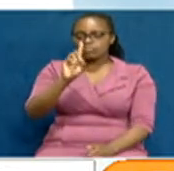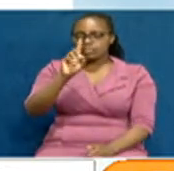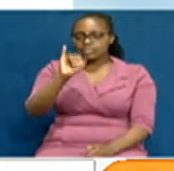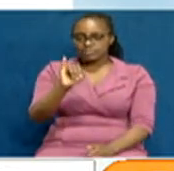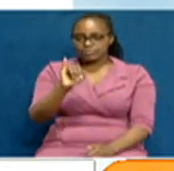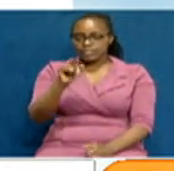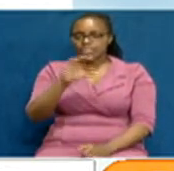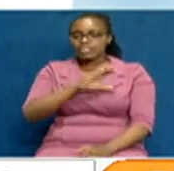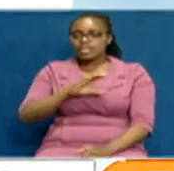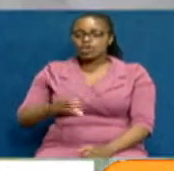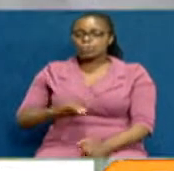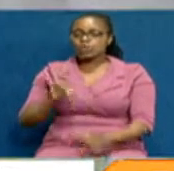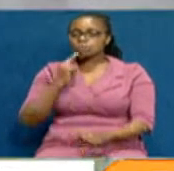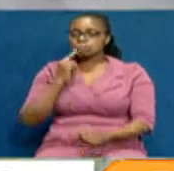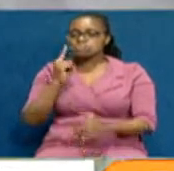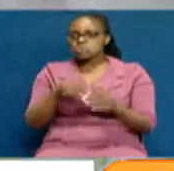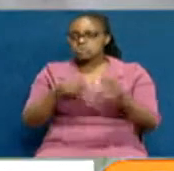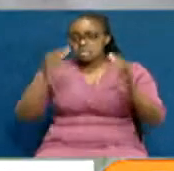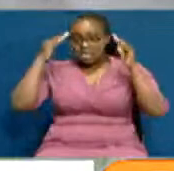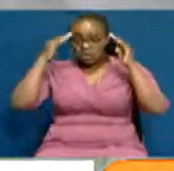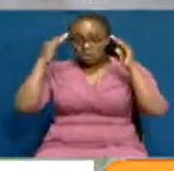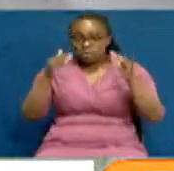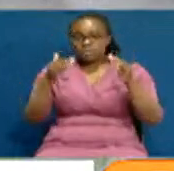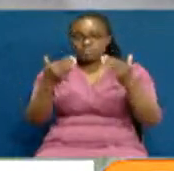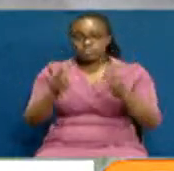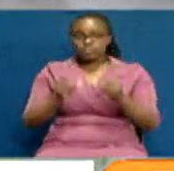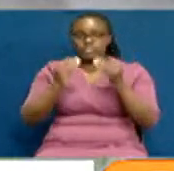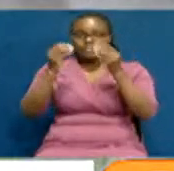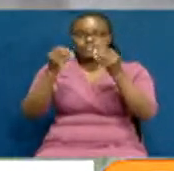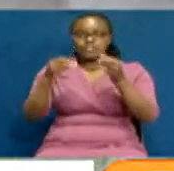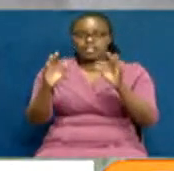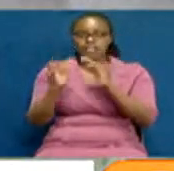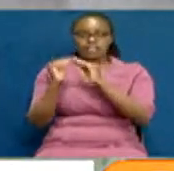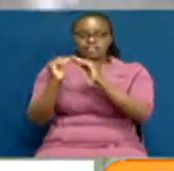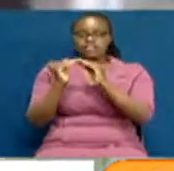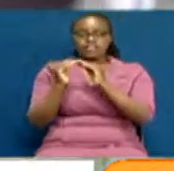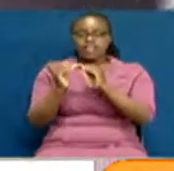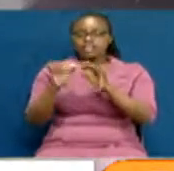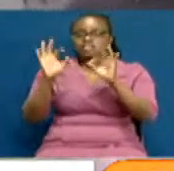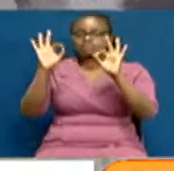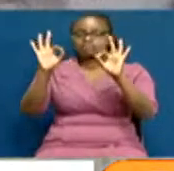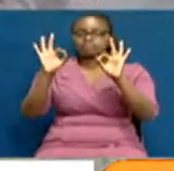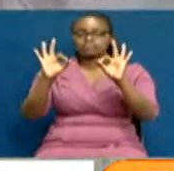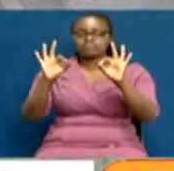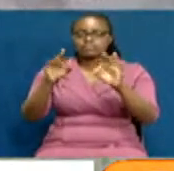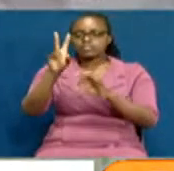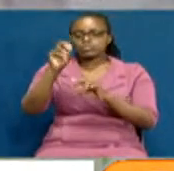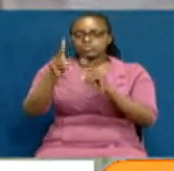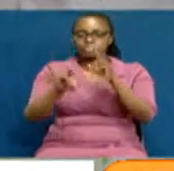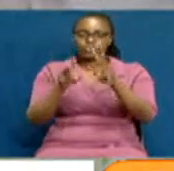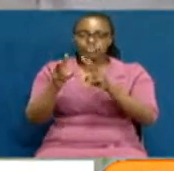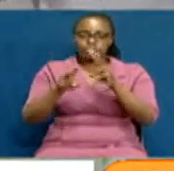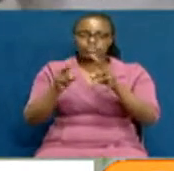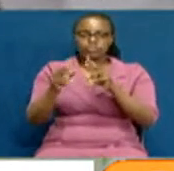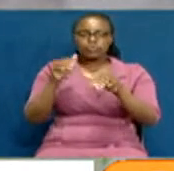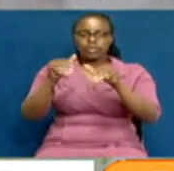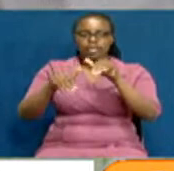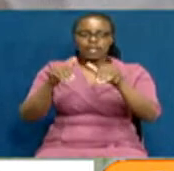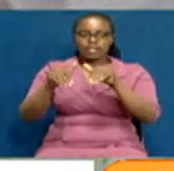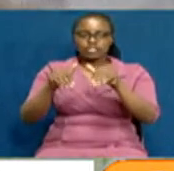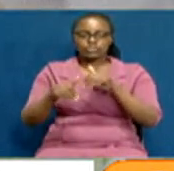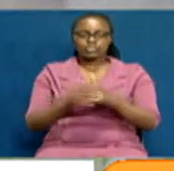The commission reiterated its commitment to delivering a free, fair, and credible 2022 general